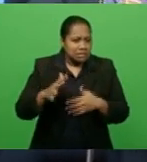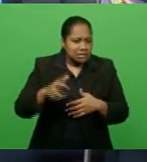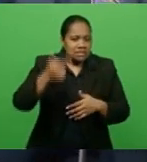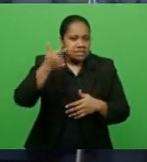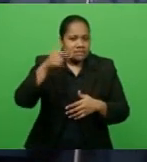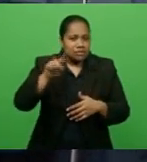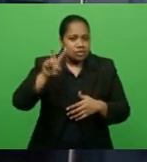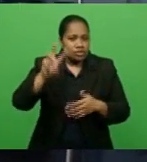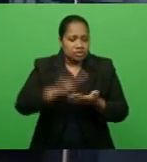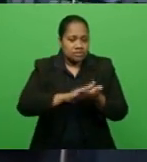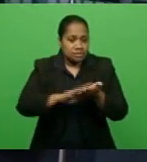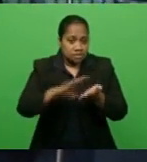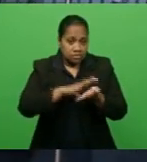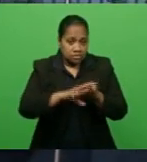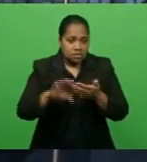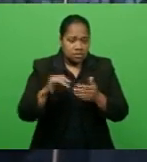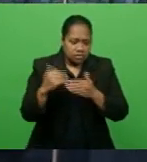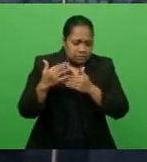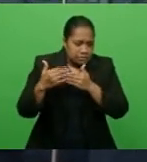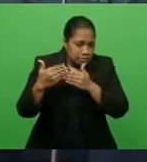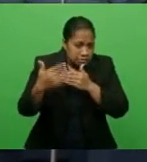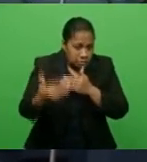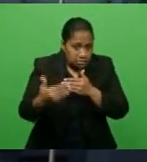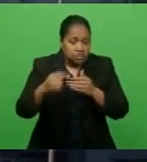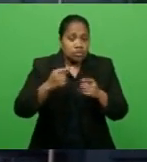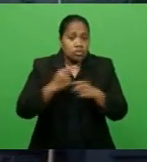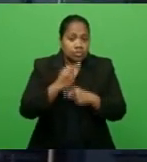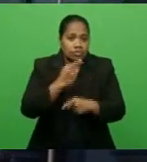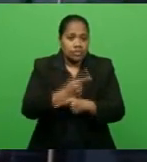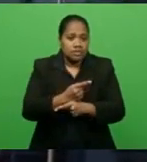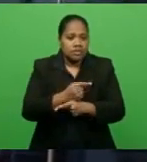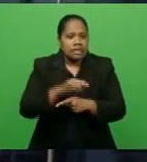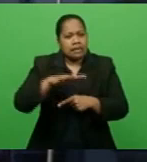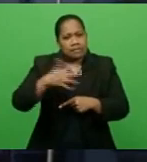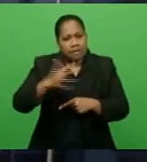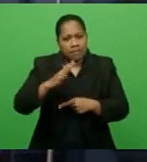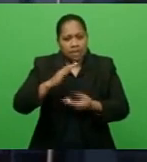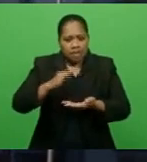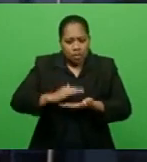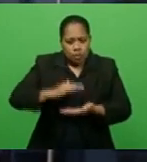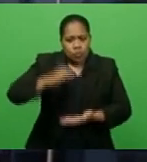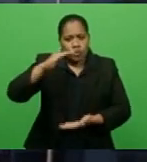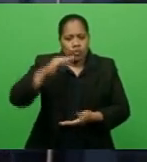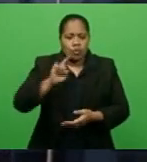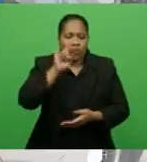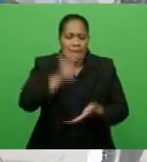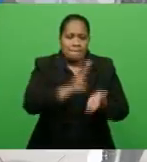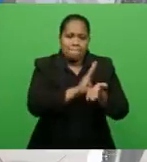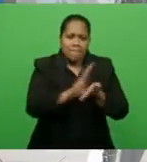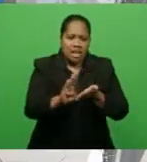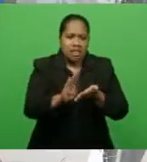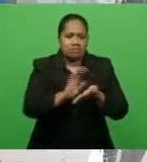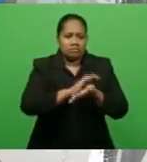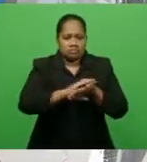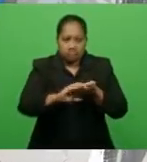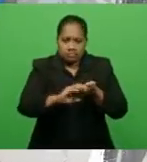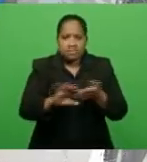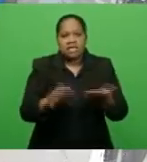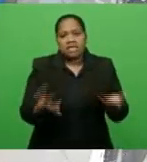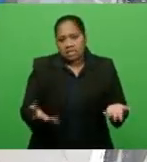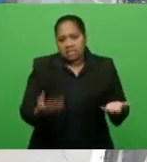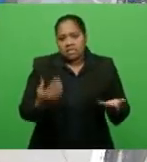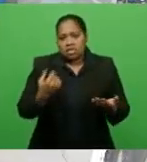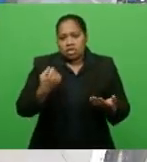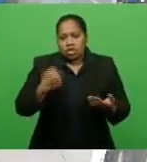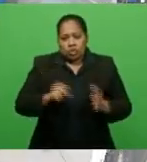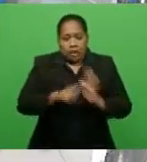Arif Ali says in the next couple of weeks, liquidity might rise to $1 billion. Therefore, there should be no upward pressure on